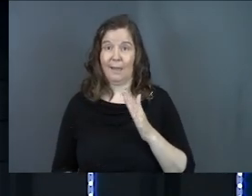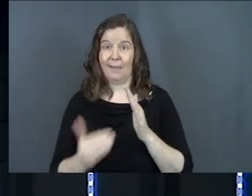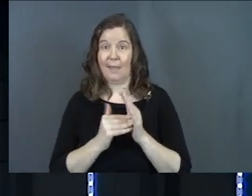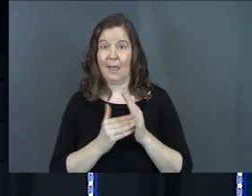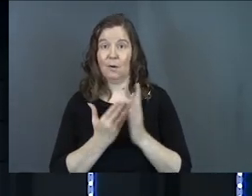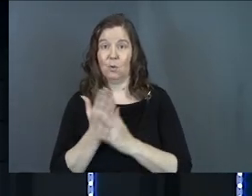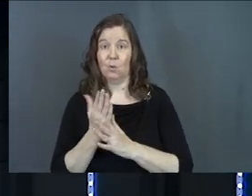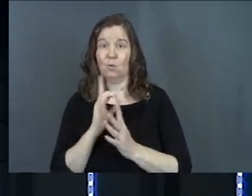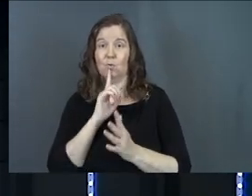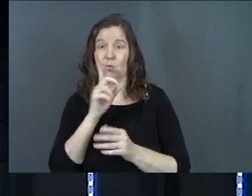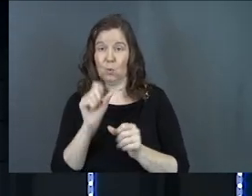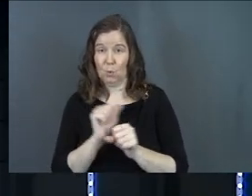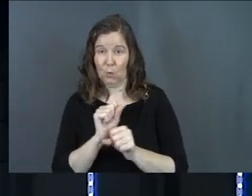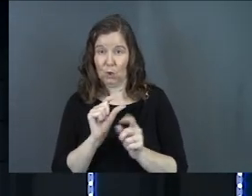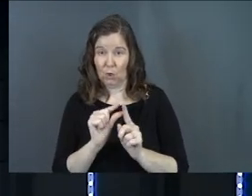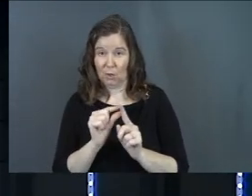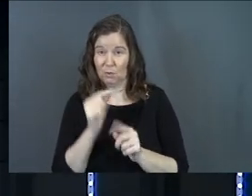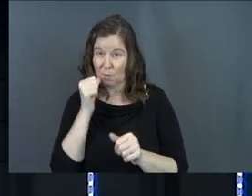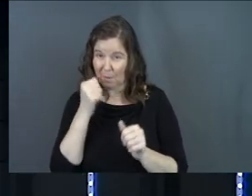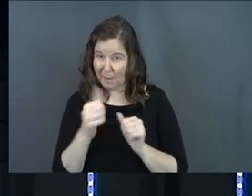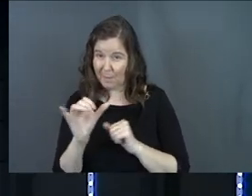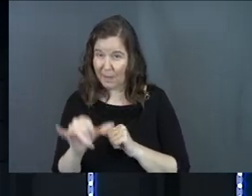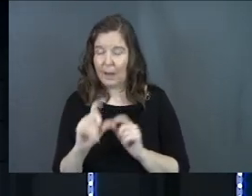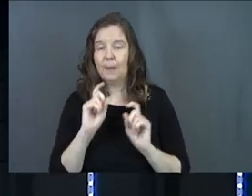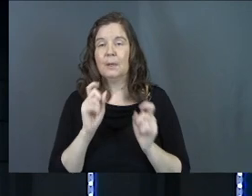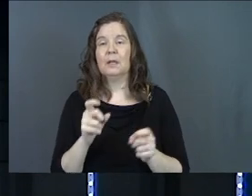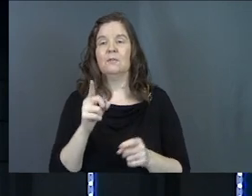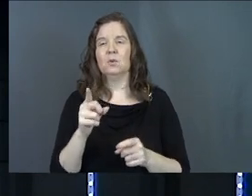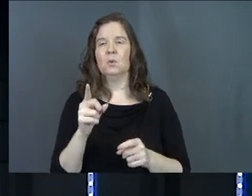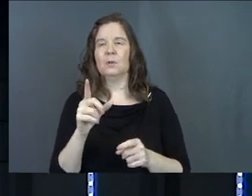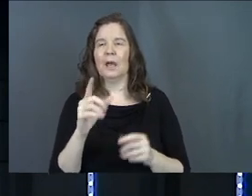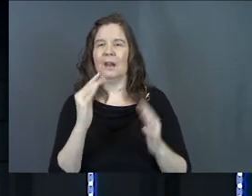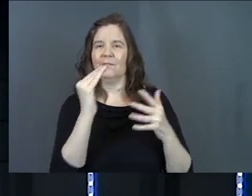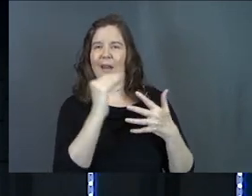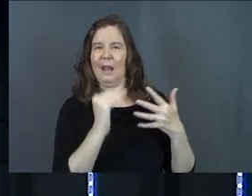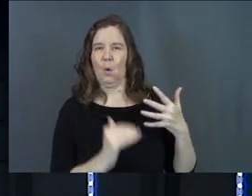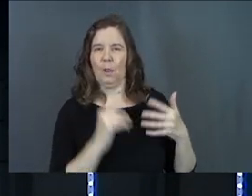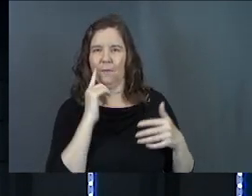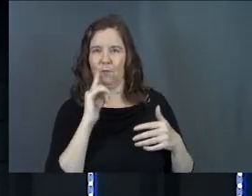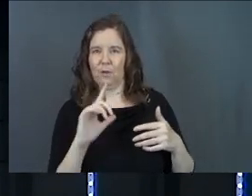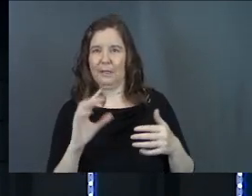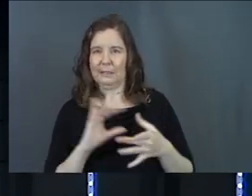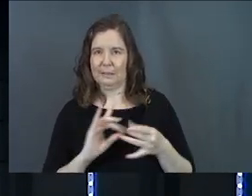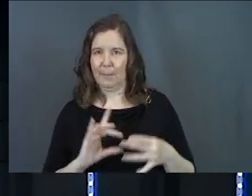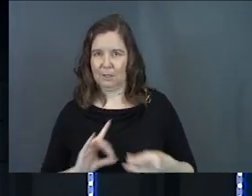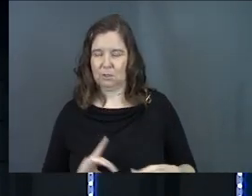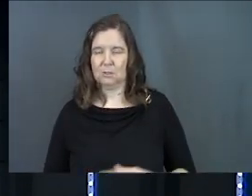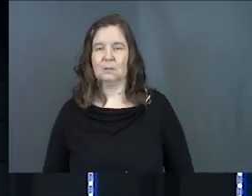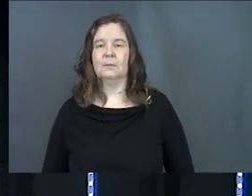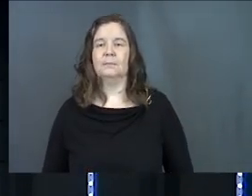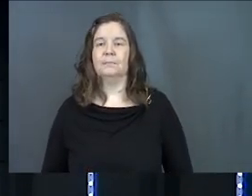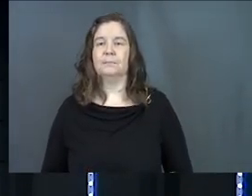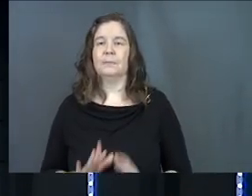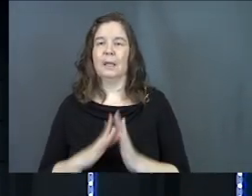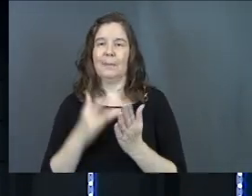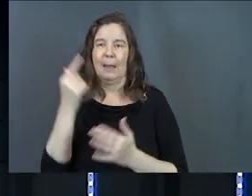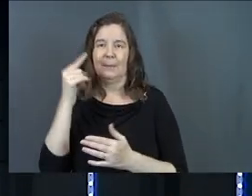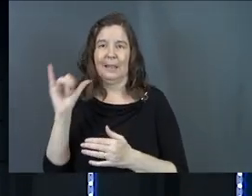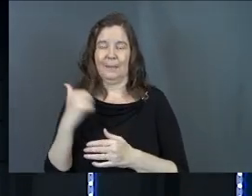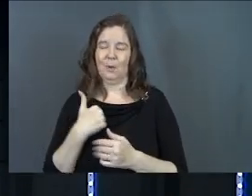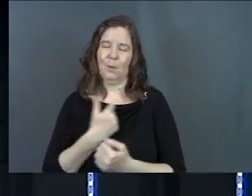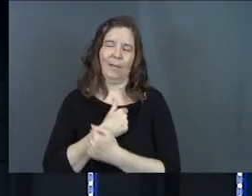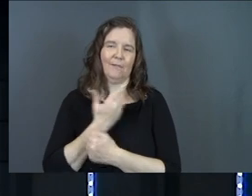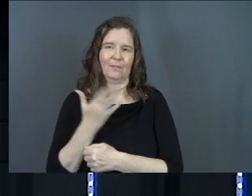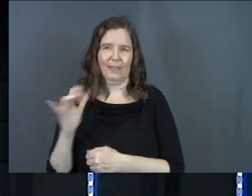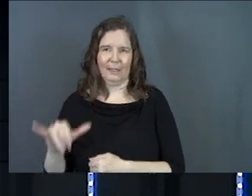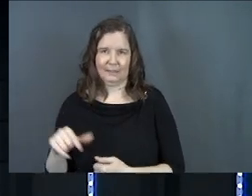by the true word. Do you remember that? I'm going to give you a kind of an outline for this passage. Bible geeks like me,